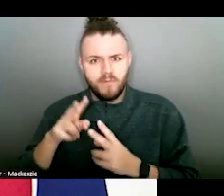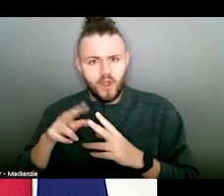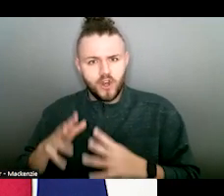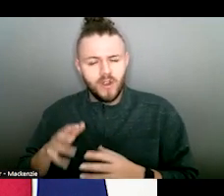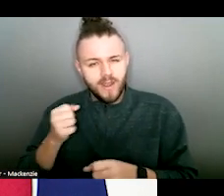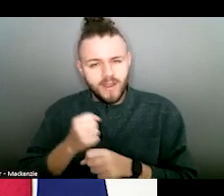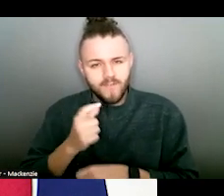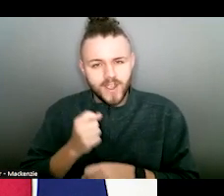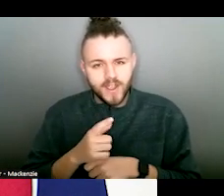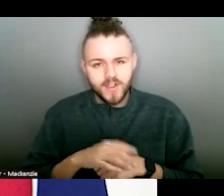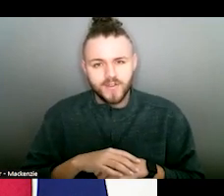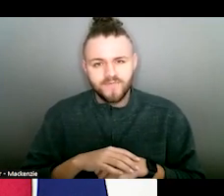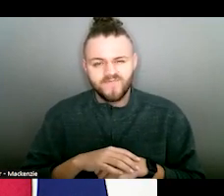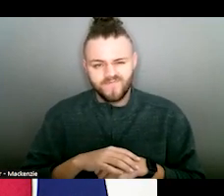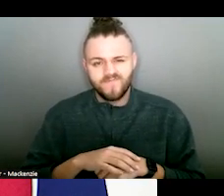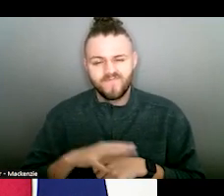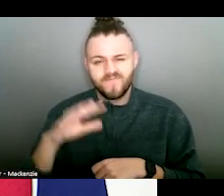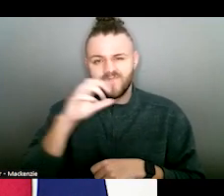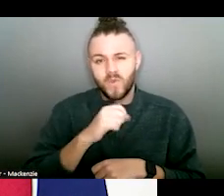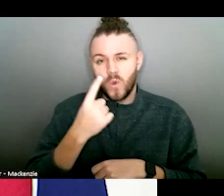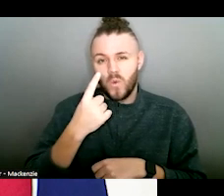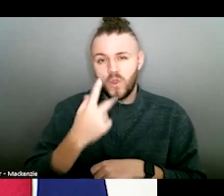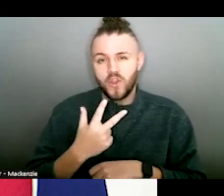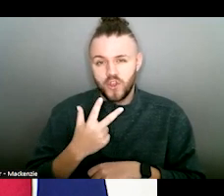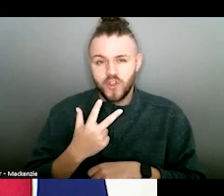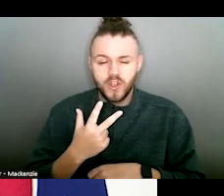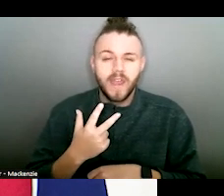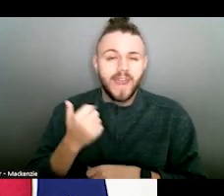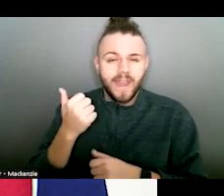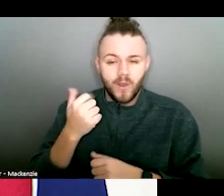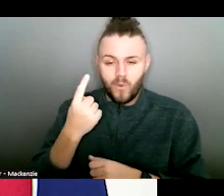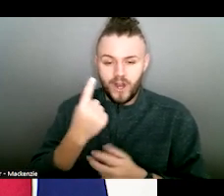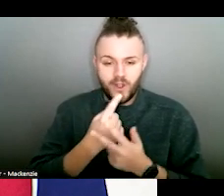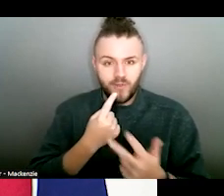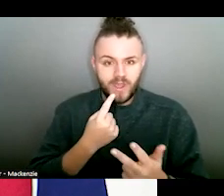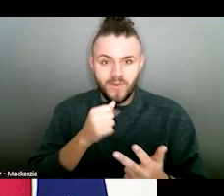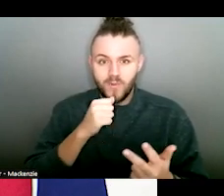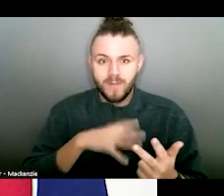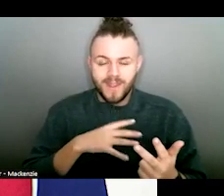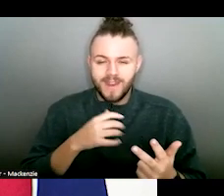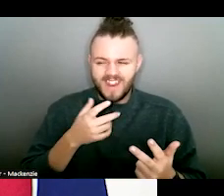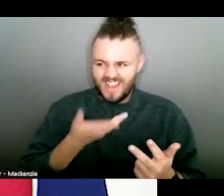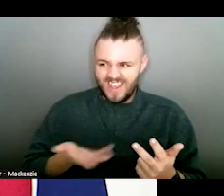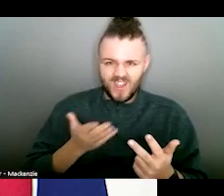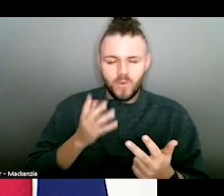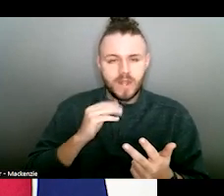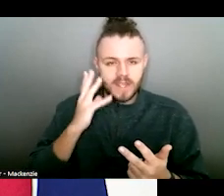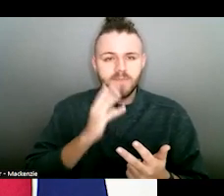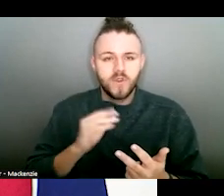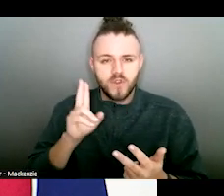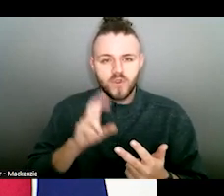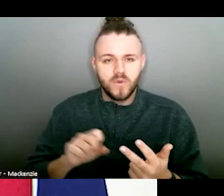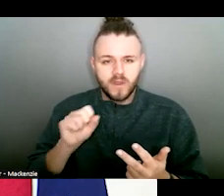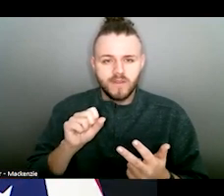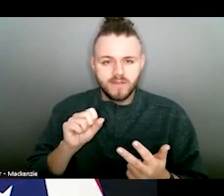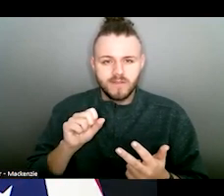intimate partner every year. It's estimated that one in three women in the United States will experience domestic abuse in their